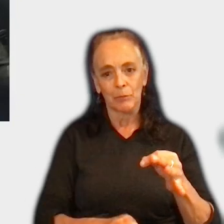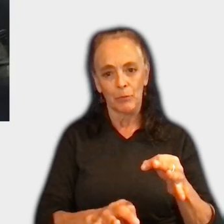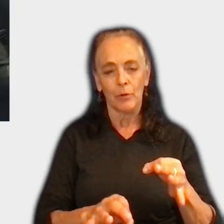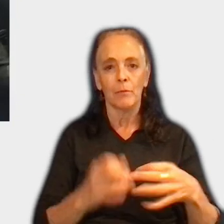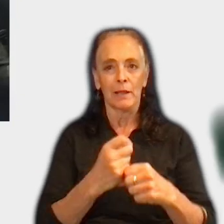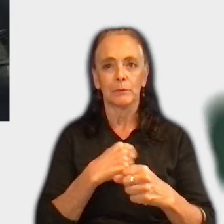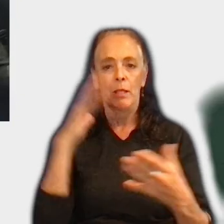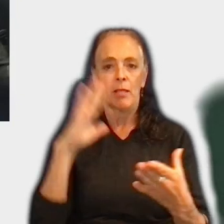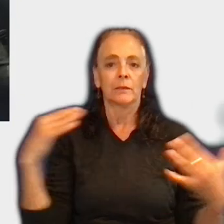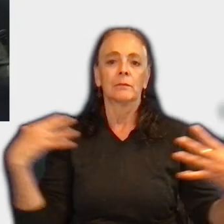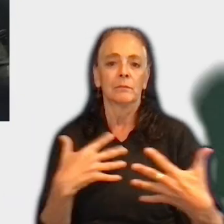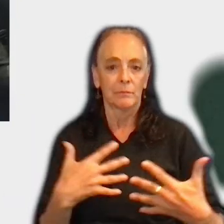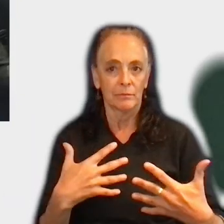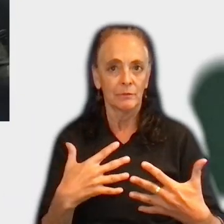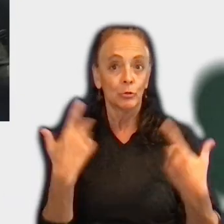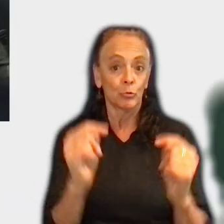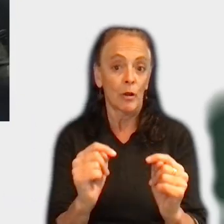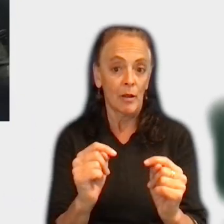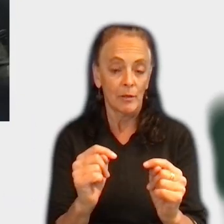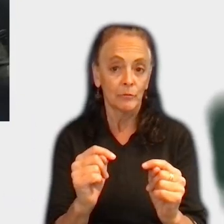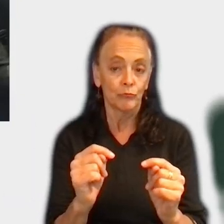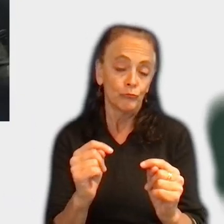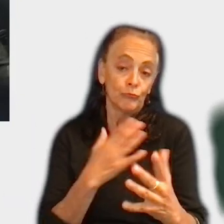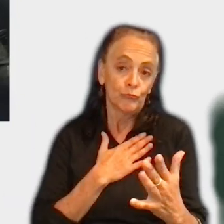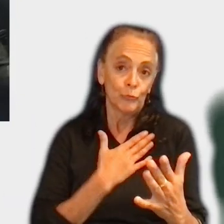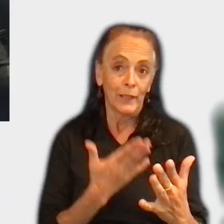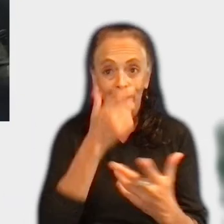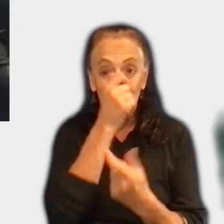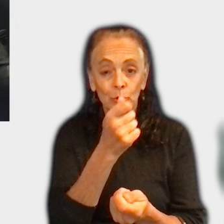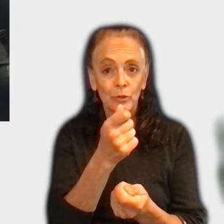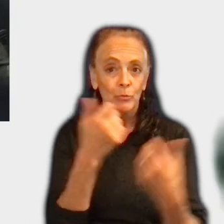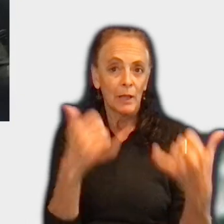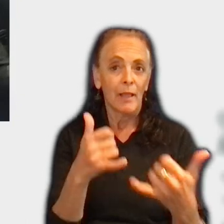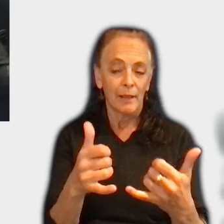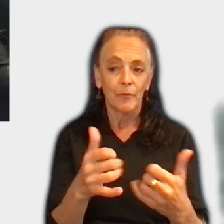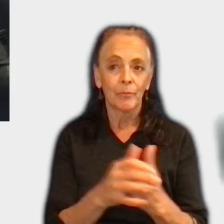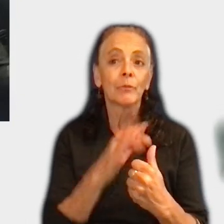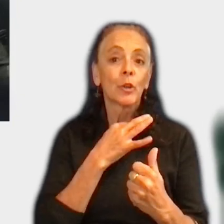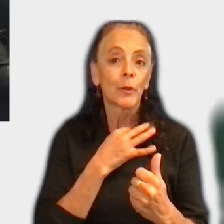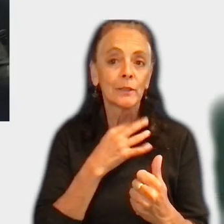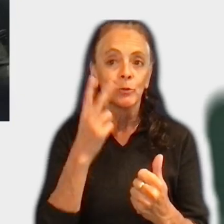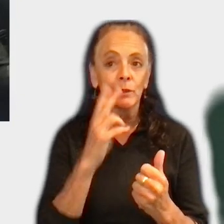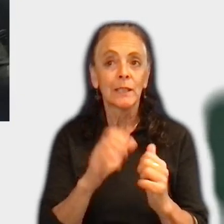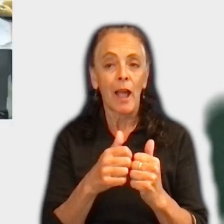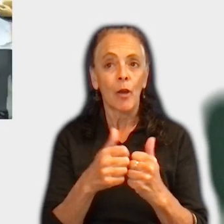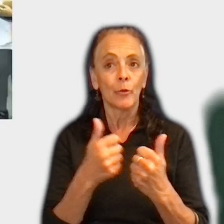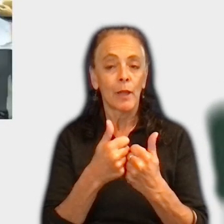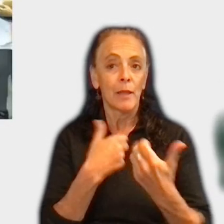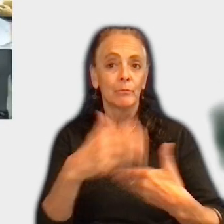less intimidating to try and that's why I'm quite interesting to play and quite curious to how it should be gameplay.